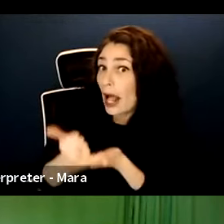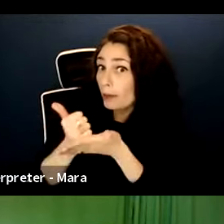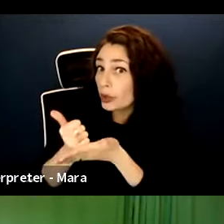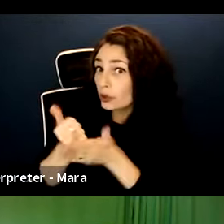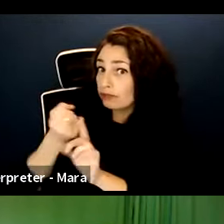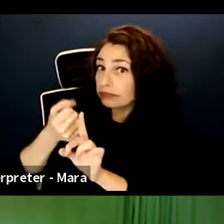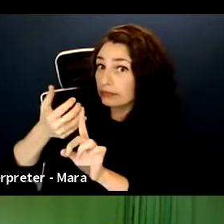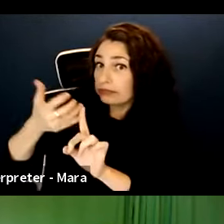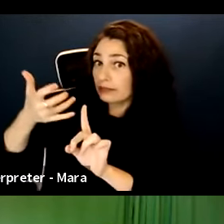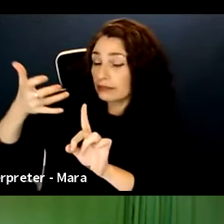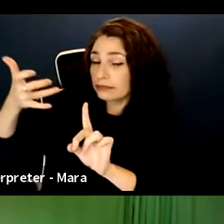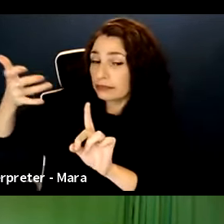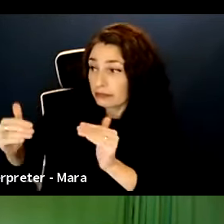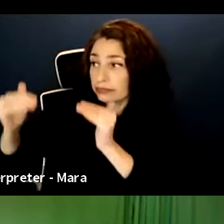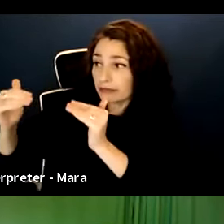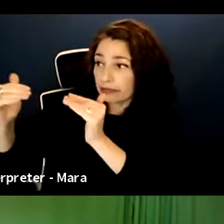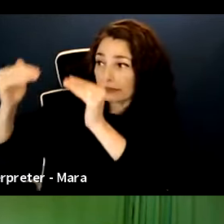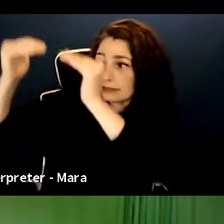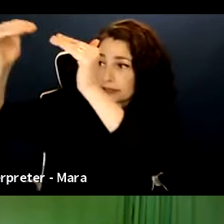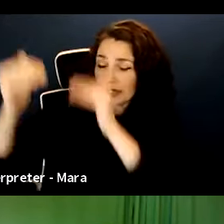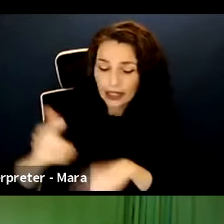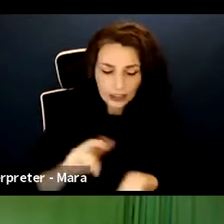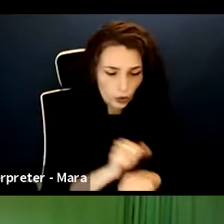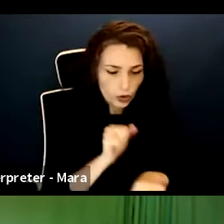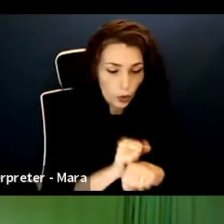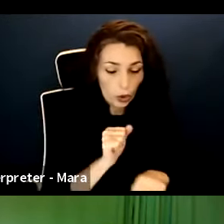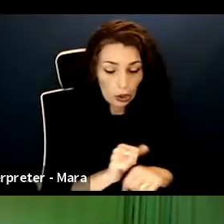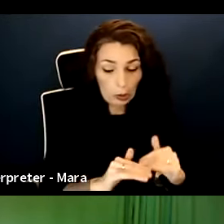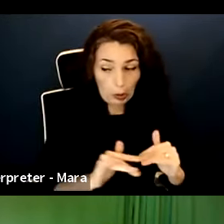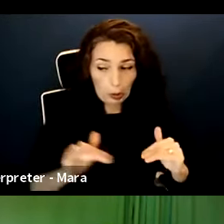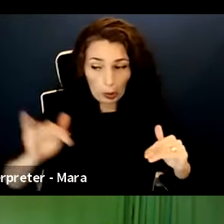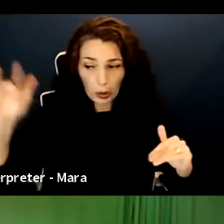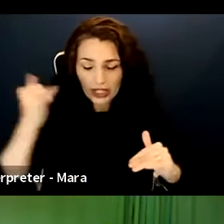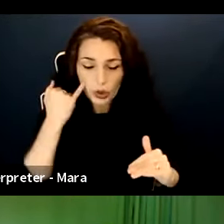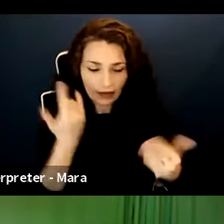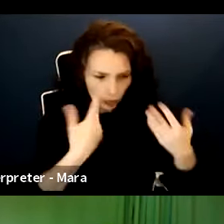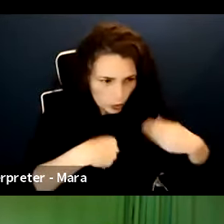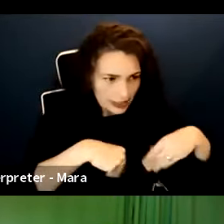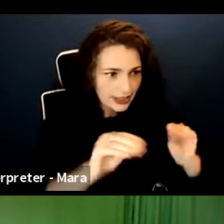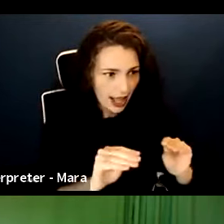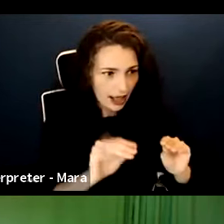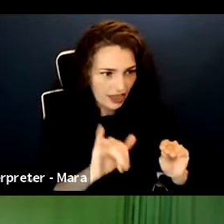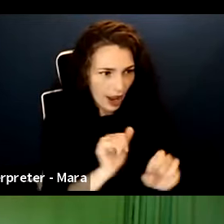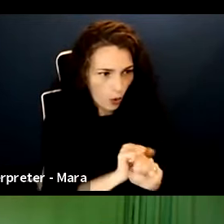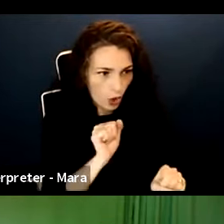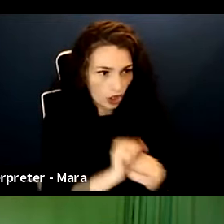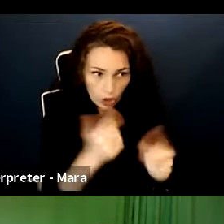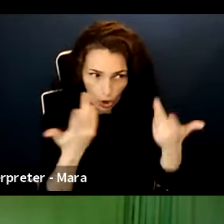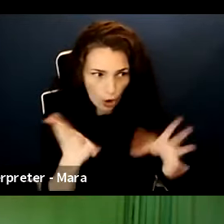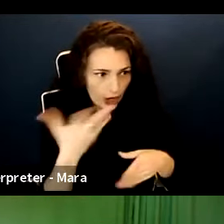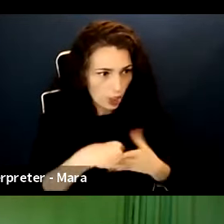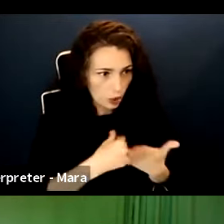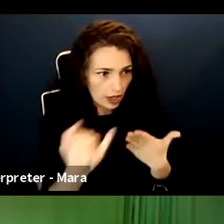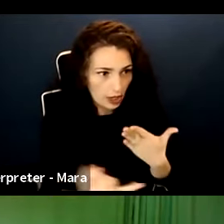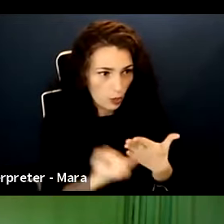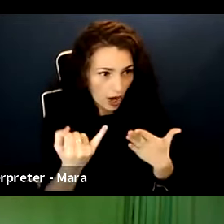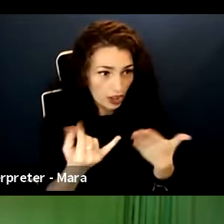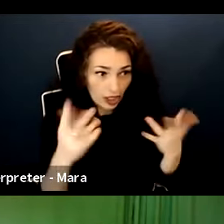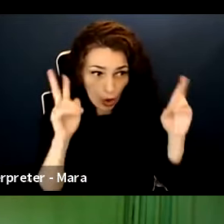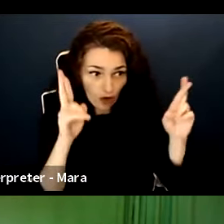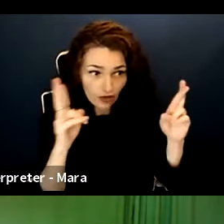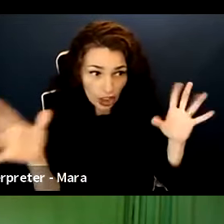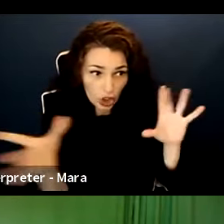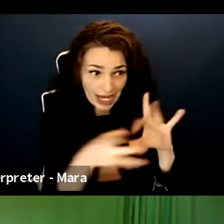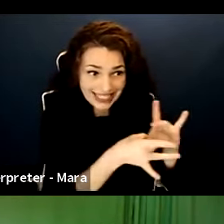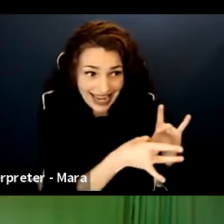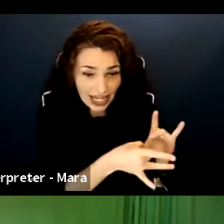when that derivative work gets sold, you're already part of that project and then can be possibly attached or you have a leg up